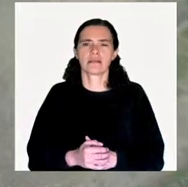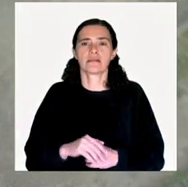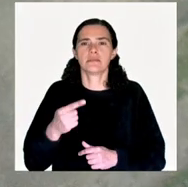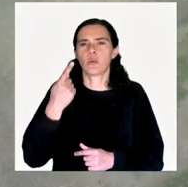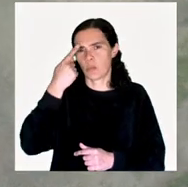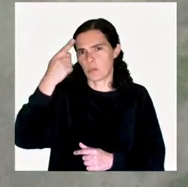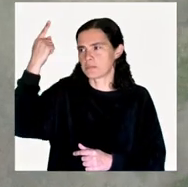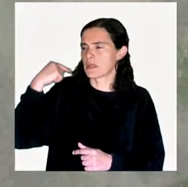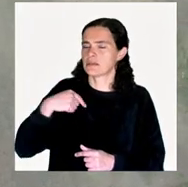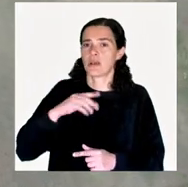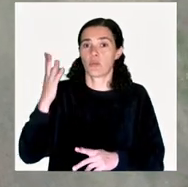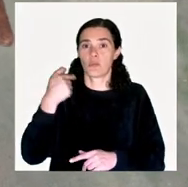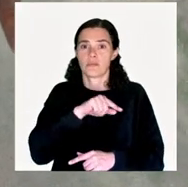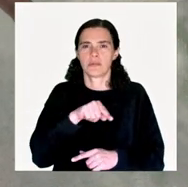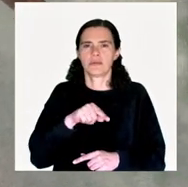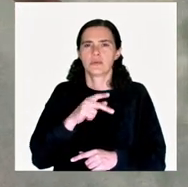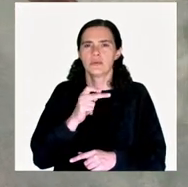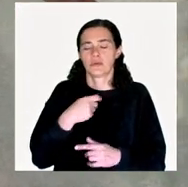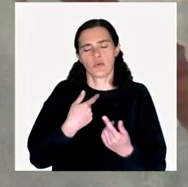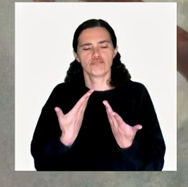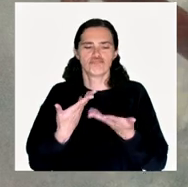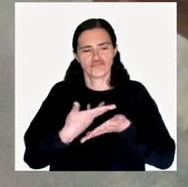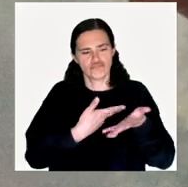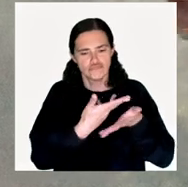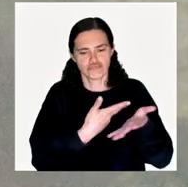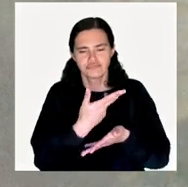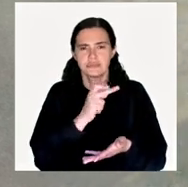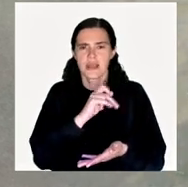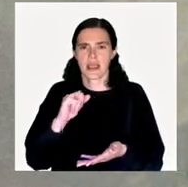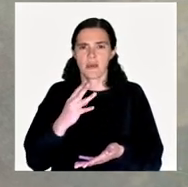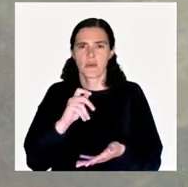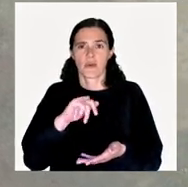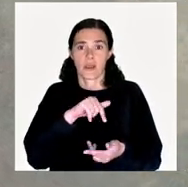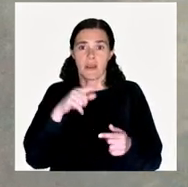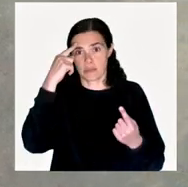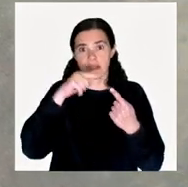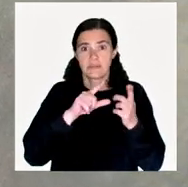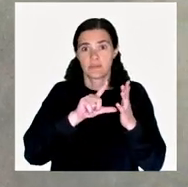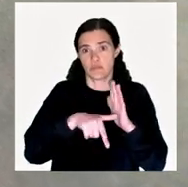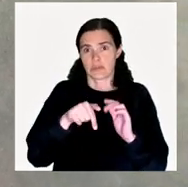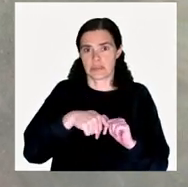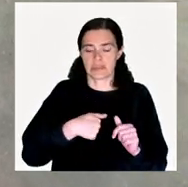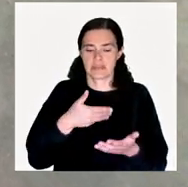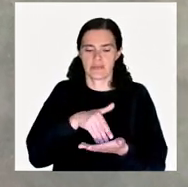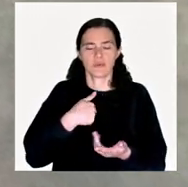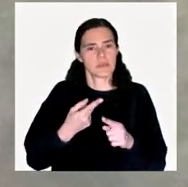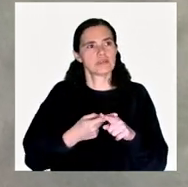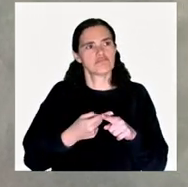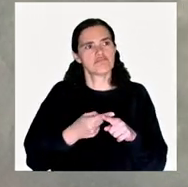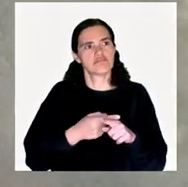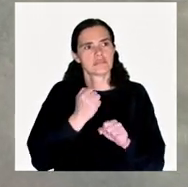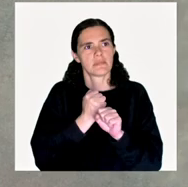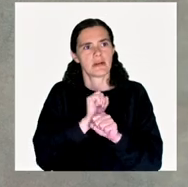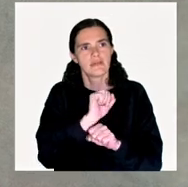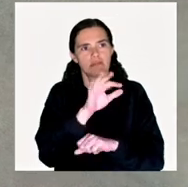was. About a year ago, when I approached Ai Weiwei for a project at Serralves, I was very interested